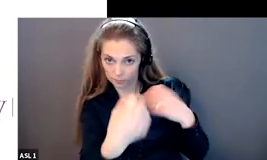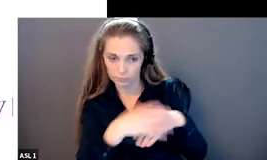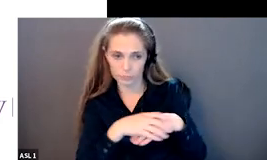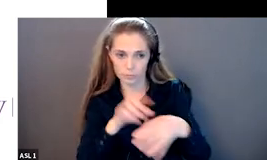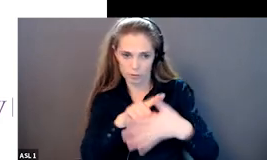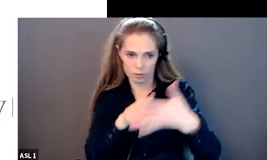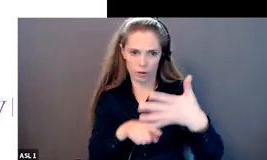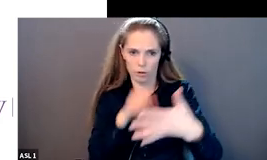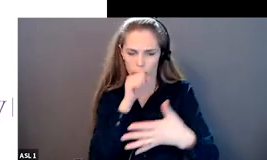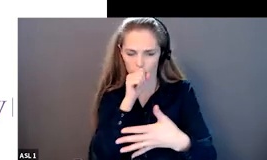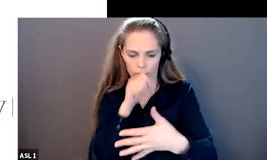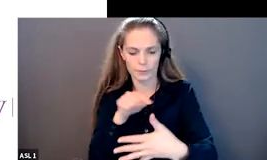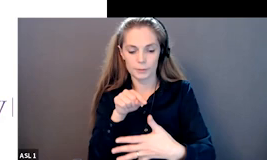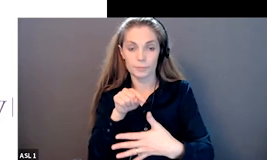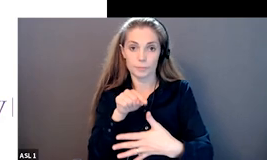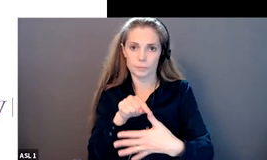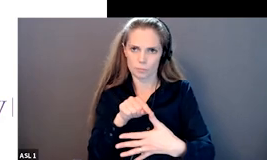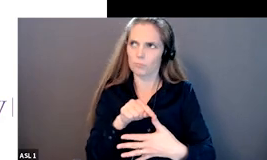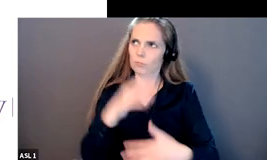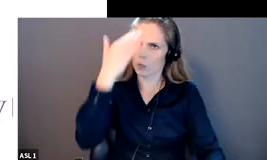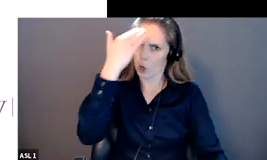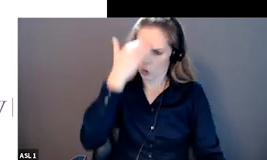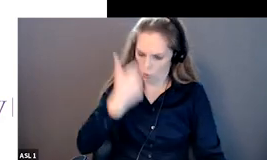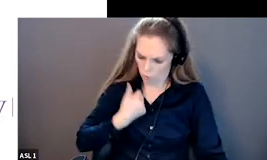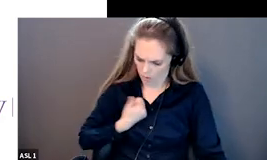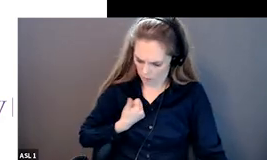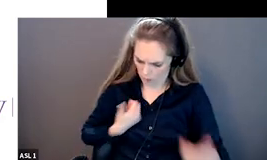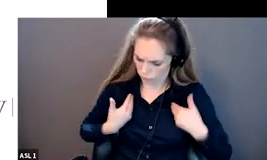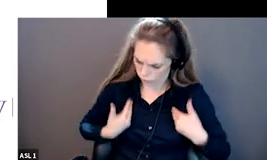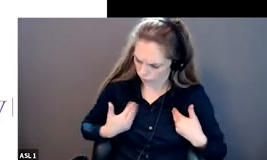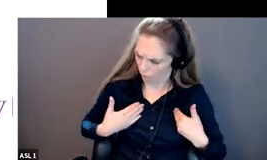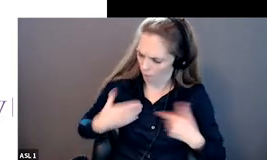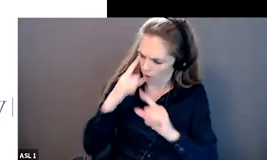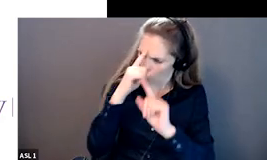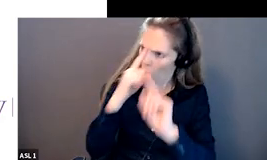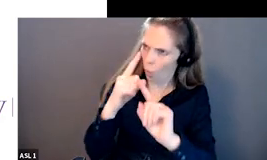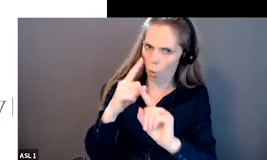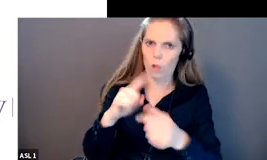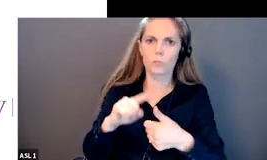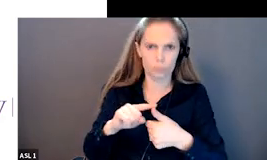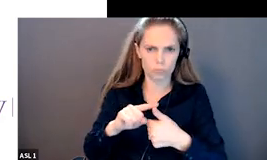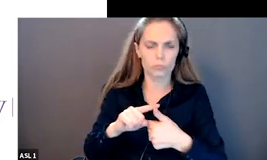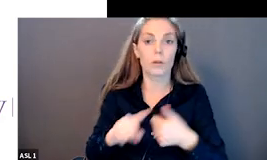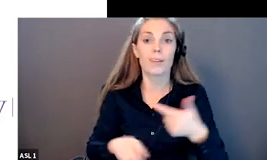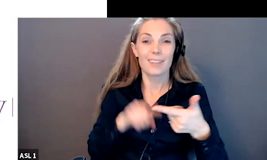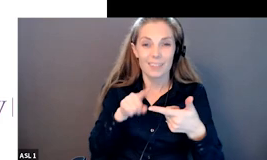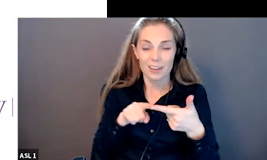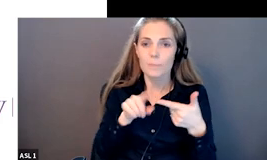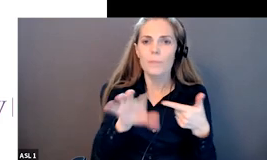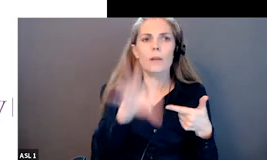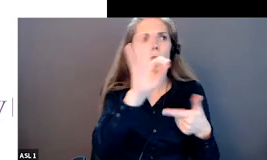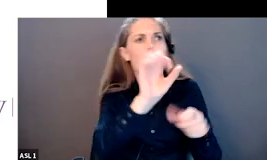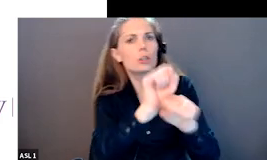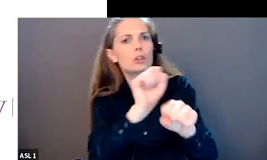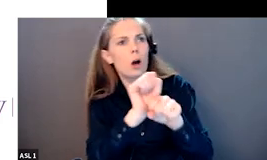secondly finding a work that is in line with these goals and a work